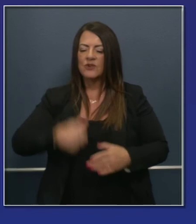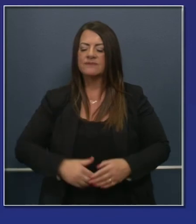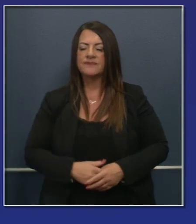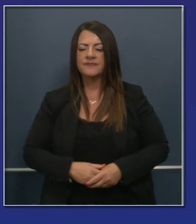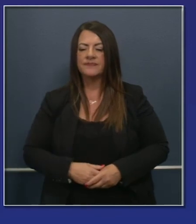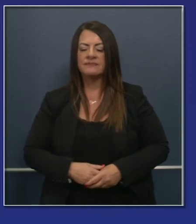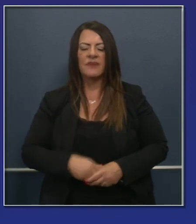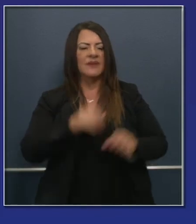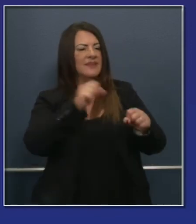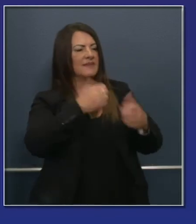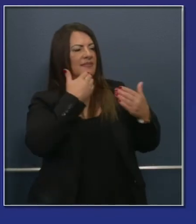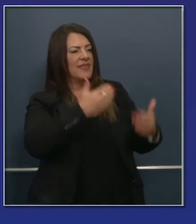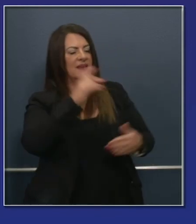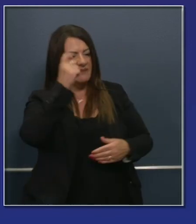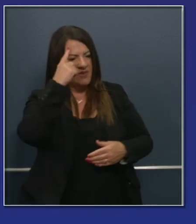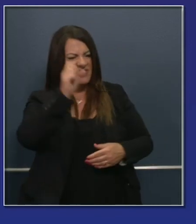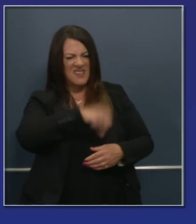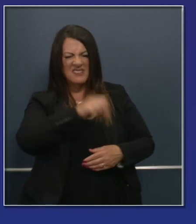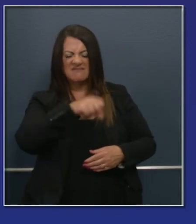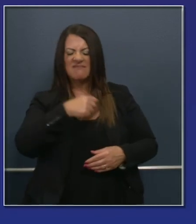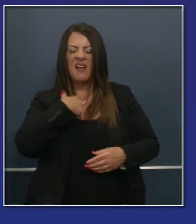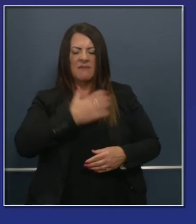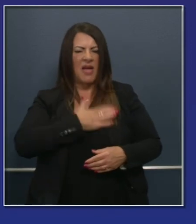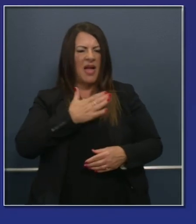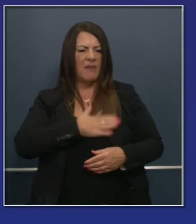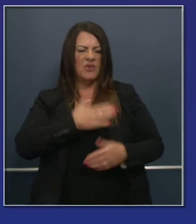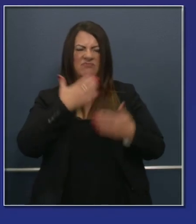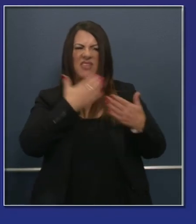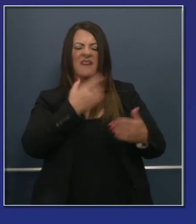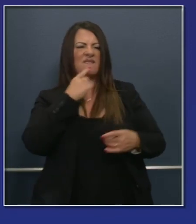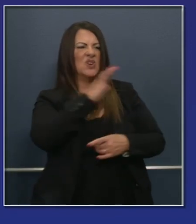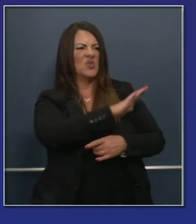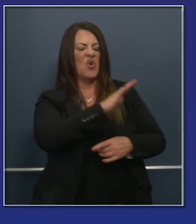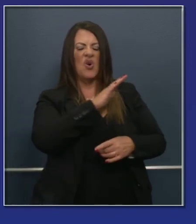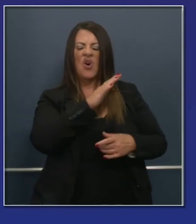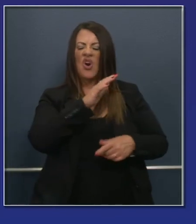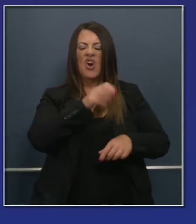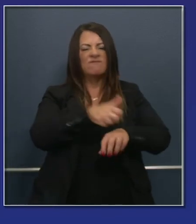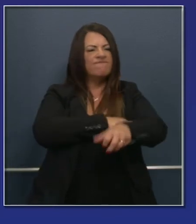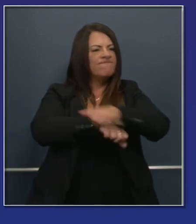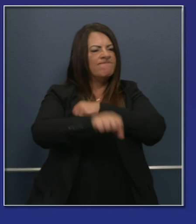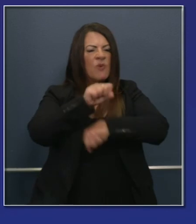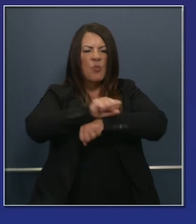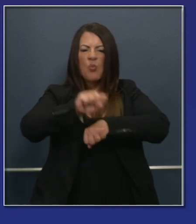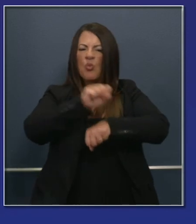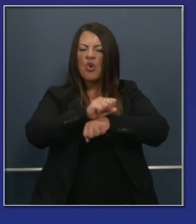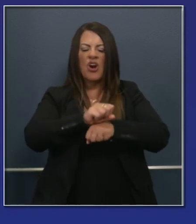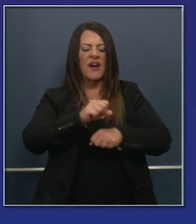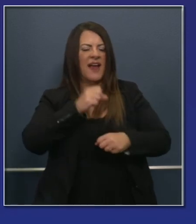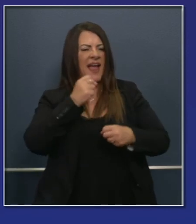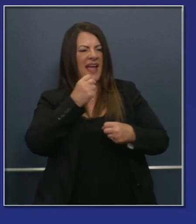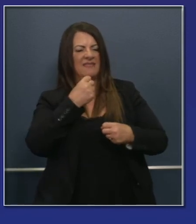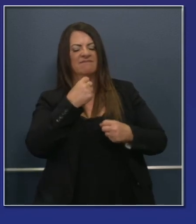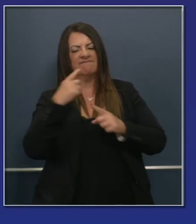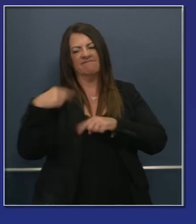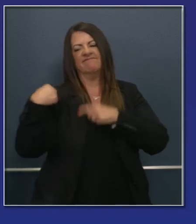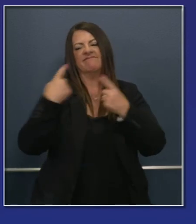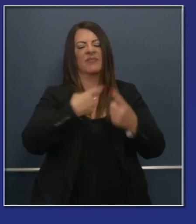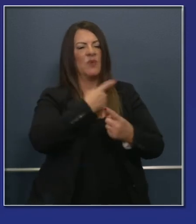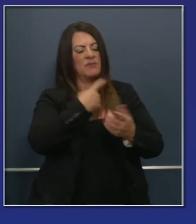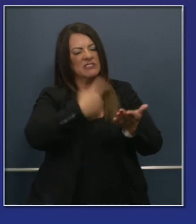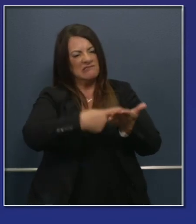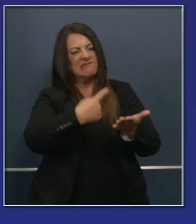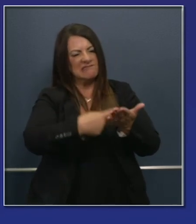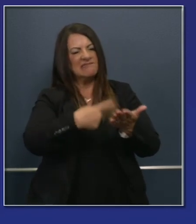I'm glad to do that, and thanks, Governor, for all that you're doing to move this state forward in all the ways we've been talking about. I want to